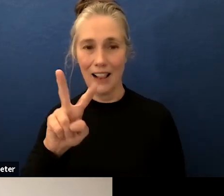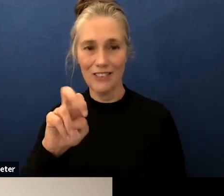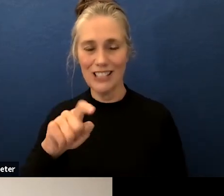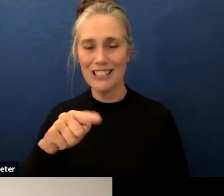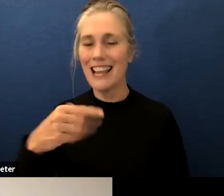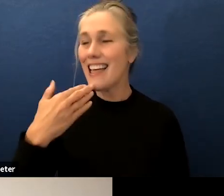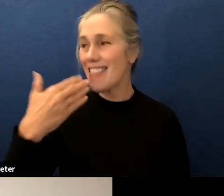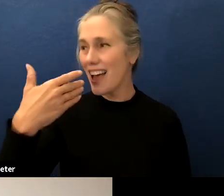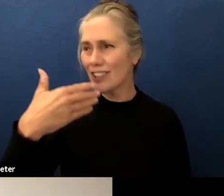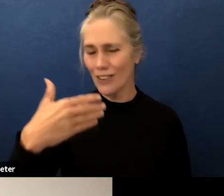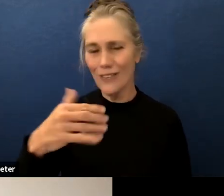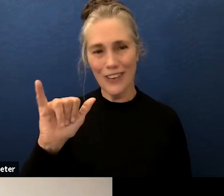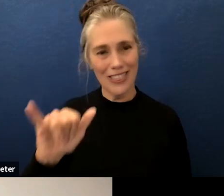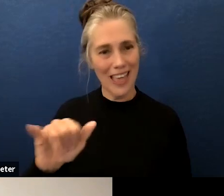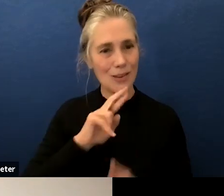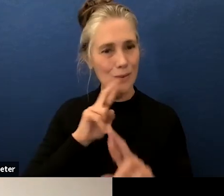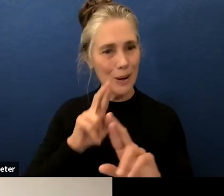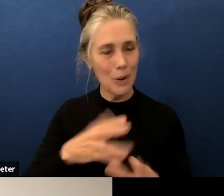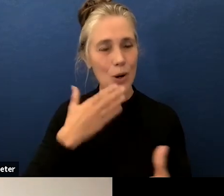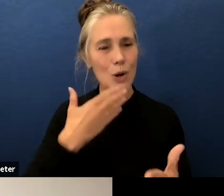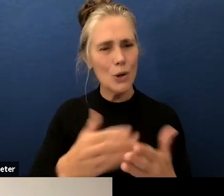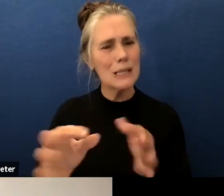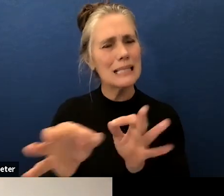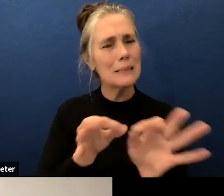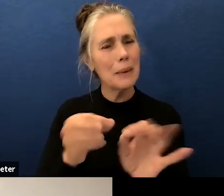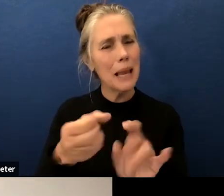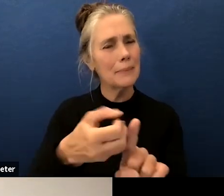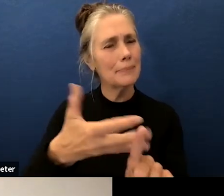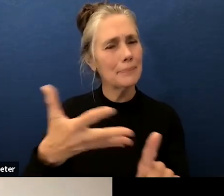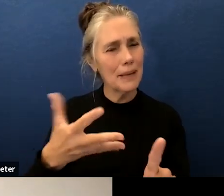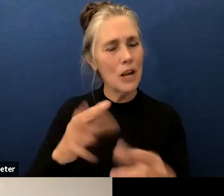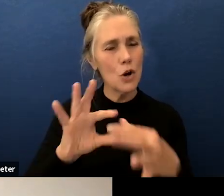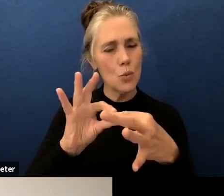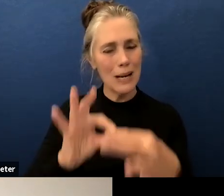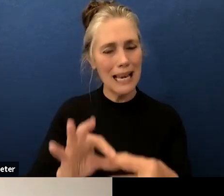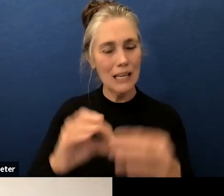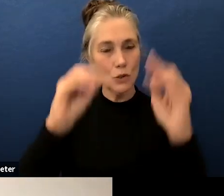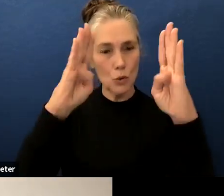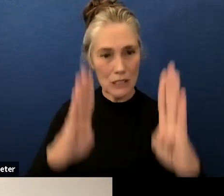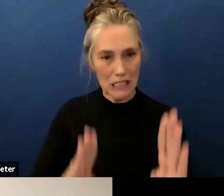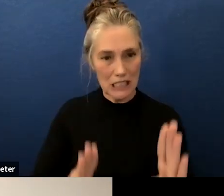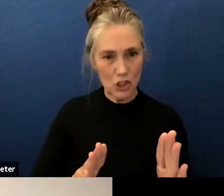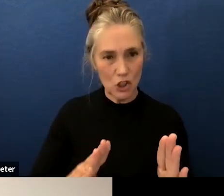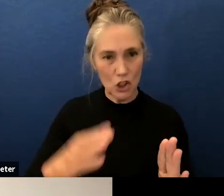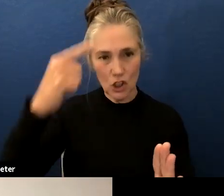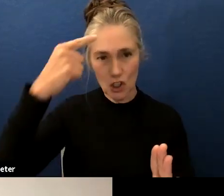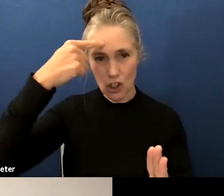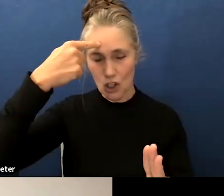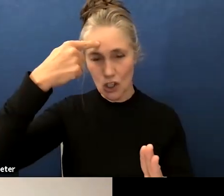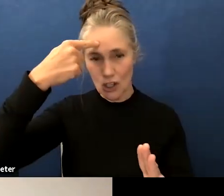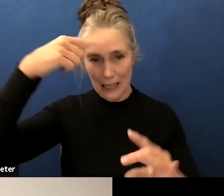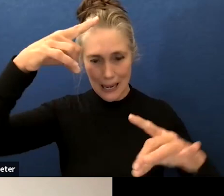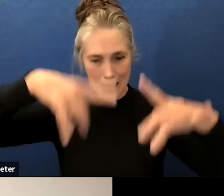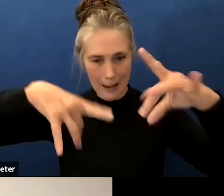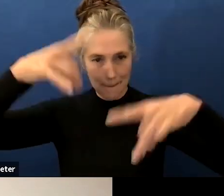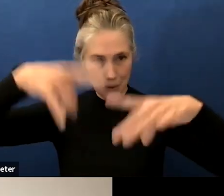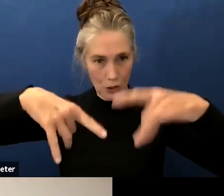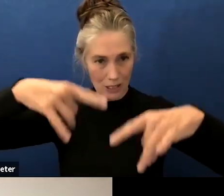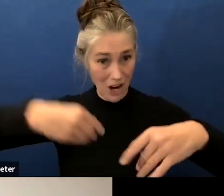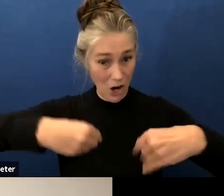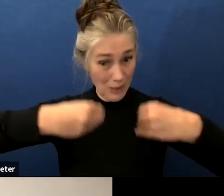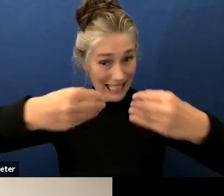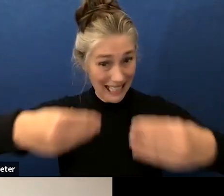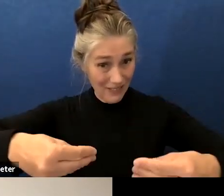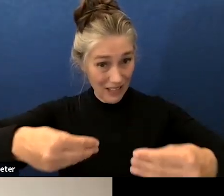could you elaborate a little bit more on the teacher input to develop this plan are we giving them the professional